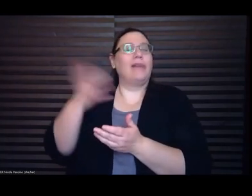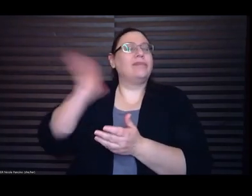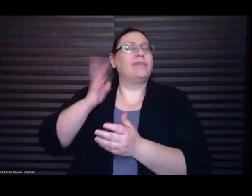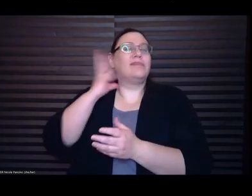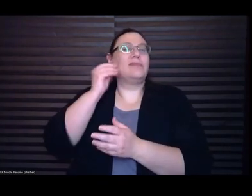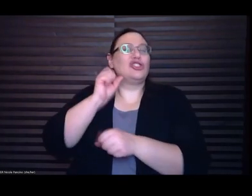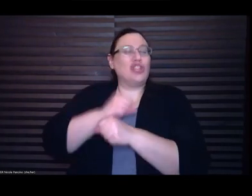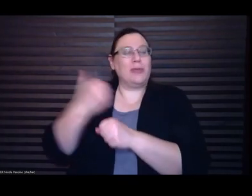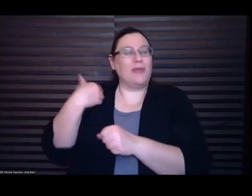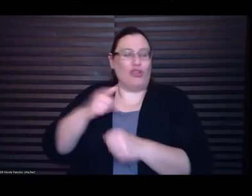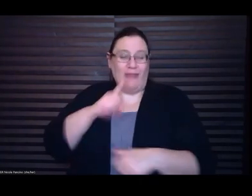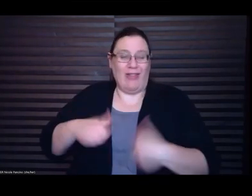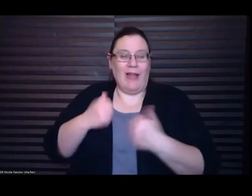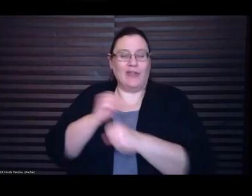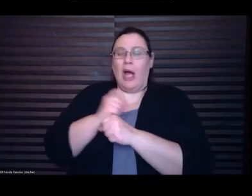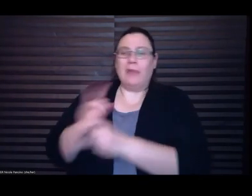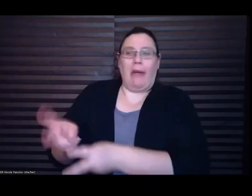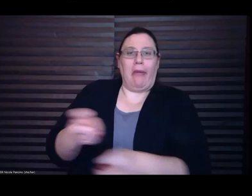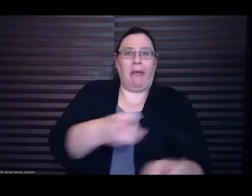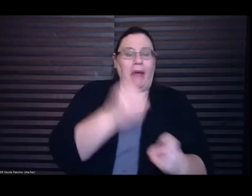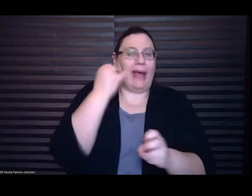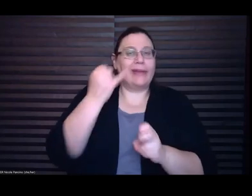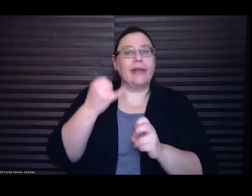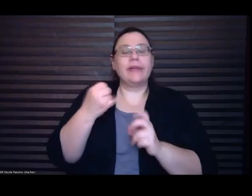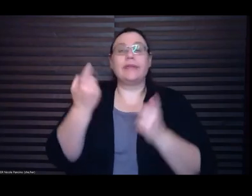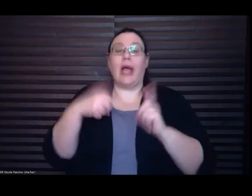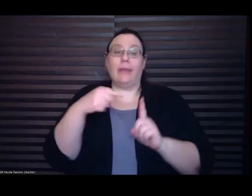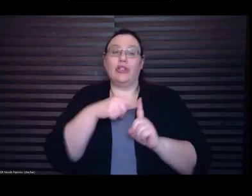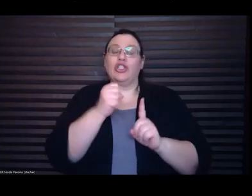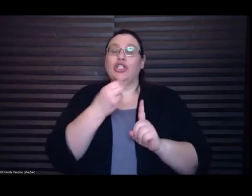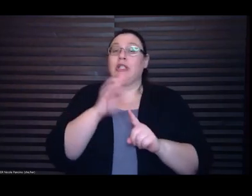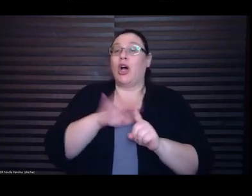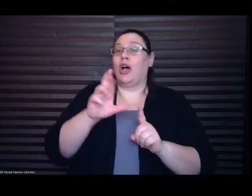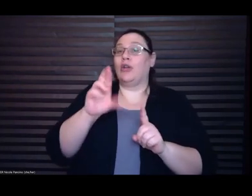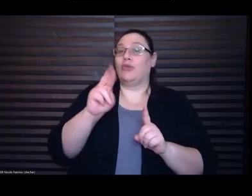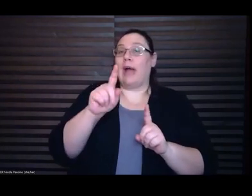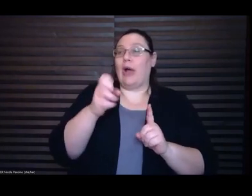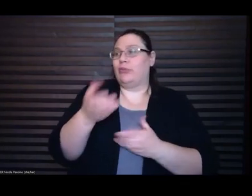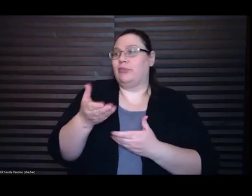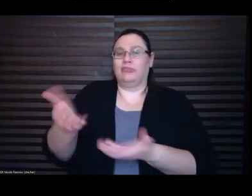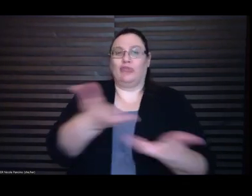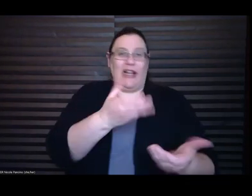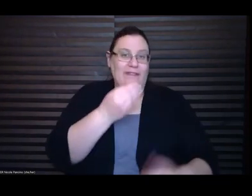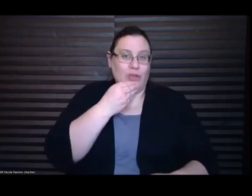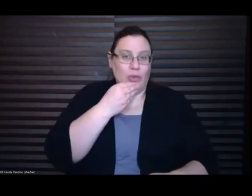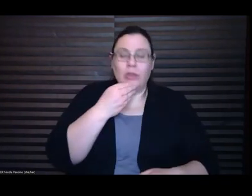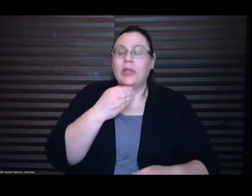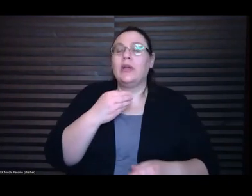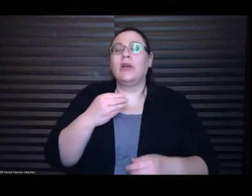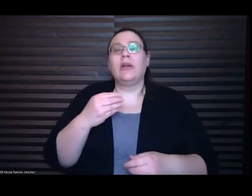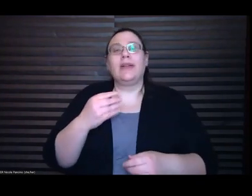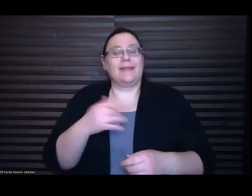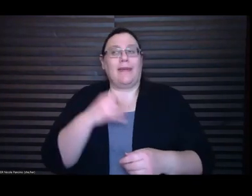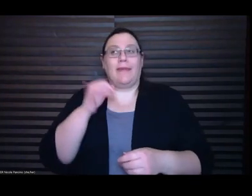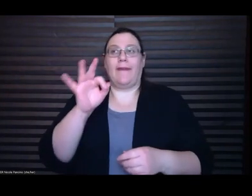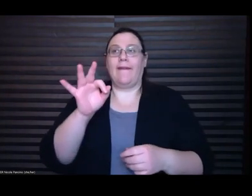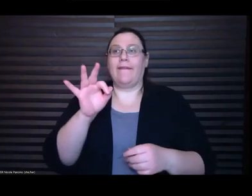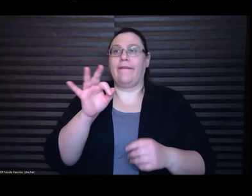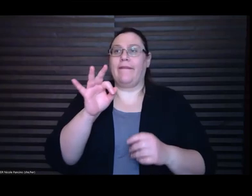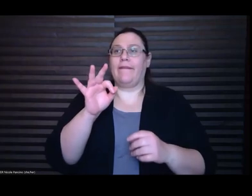route delivering food and there is this sense of, she's on her grind and she's moving from place to place to place